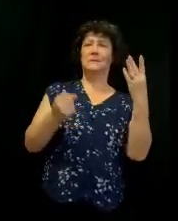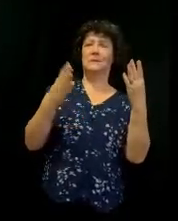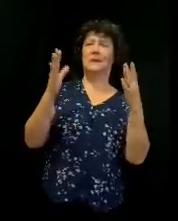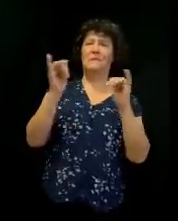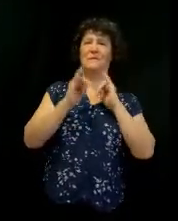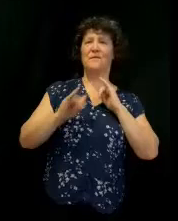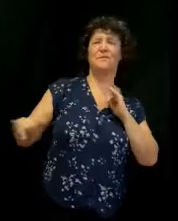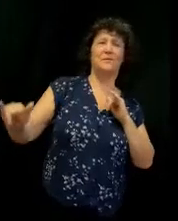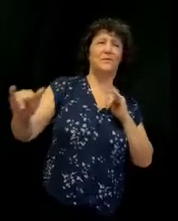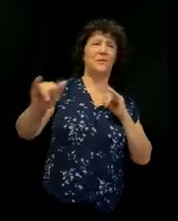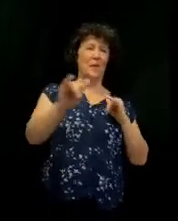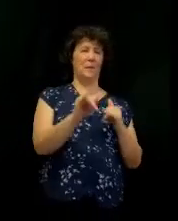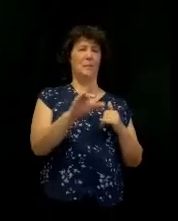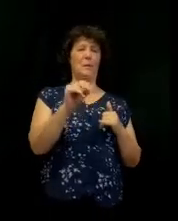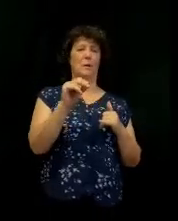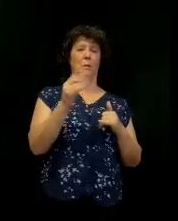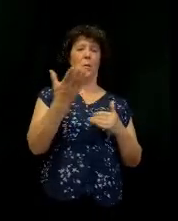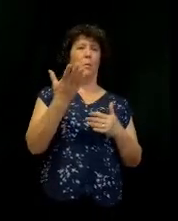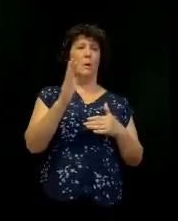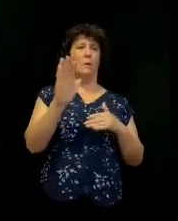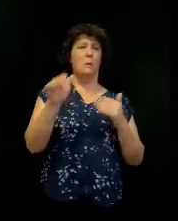bring everybody into unity.